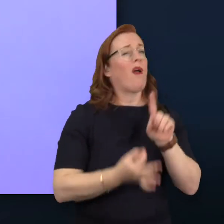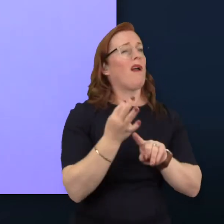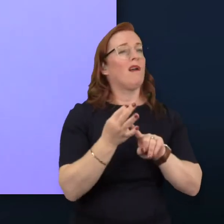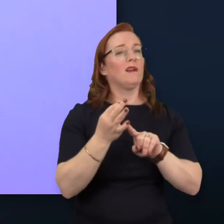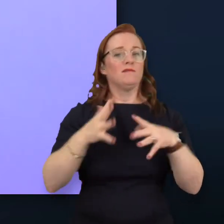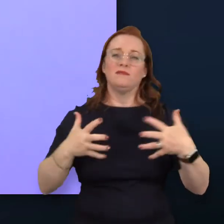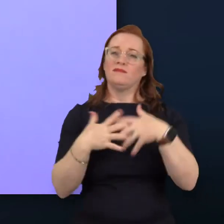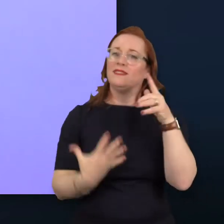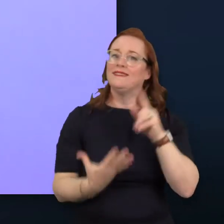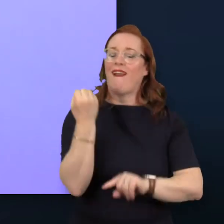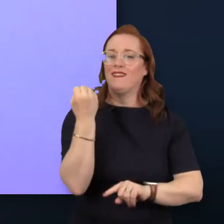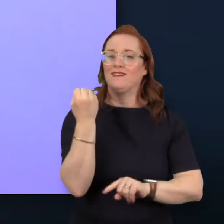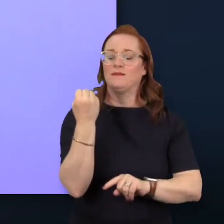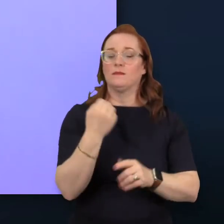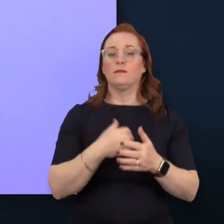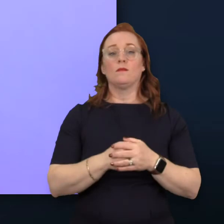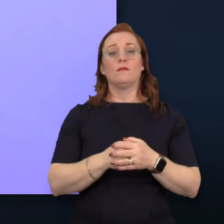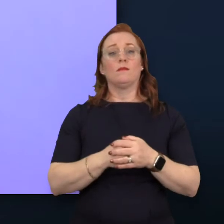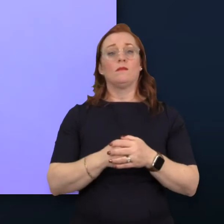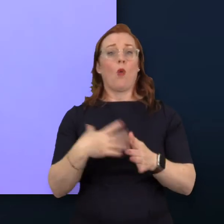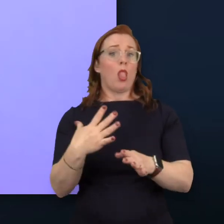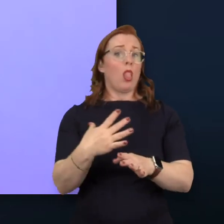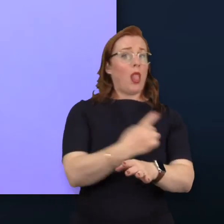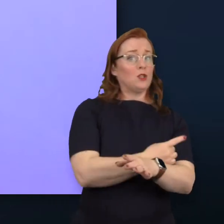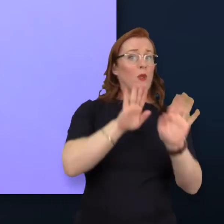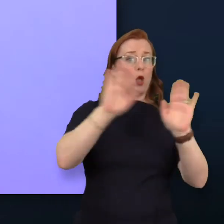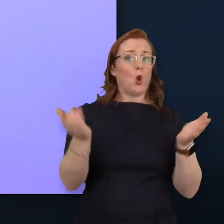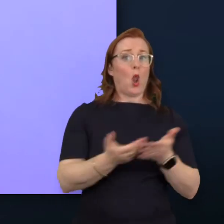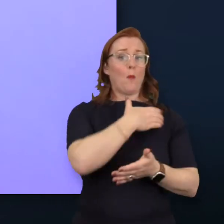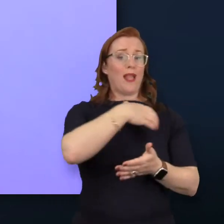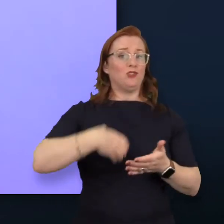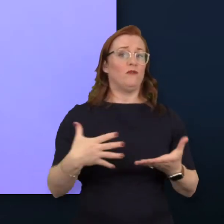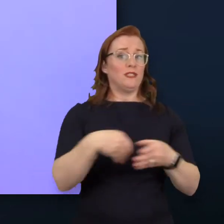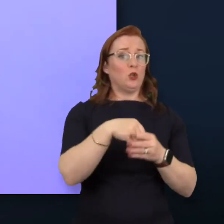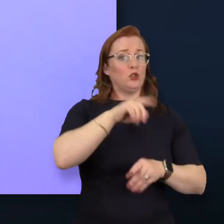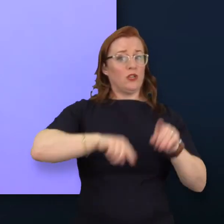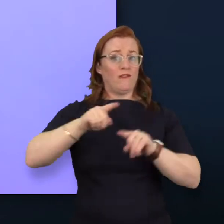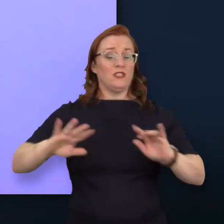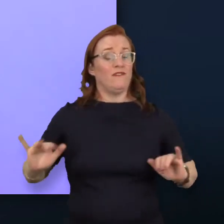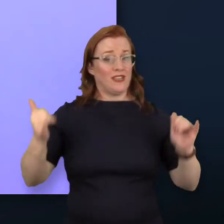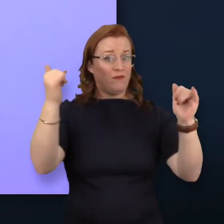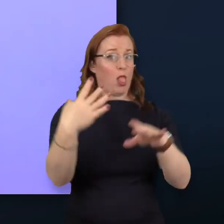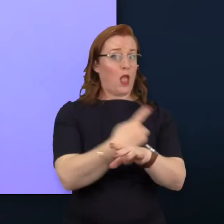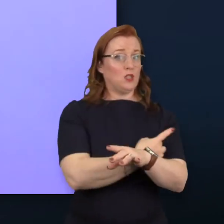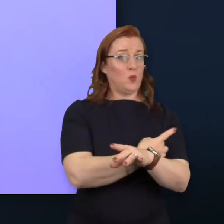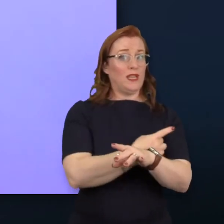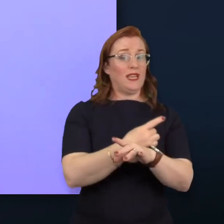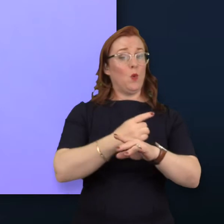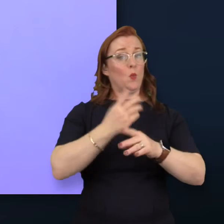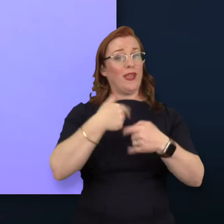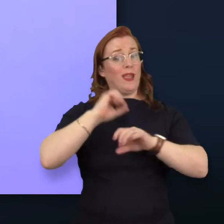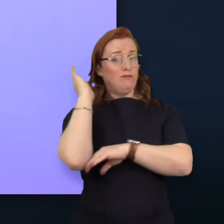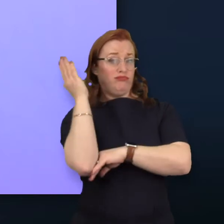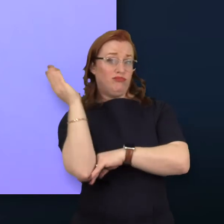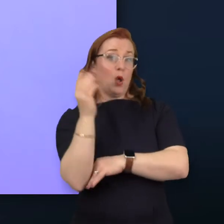A thousand people signed up for our talk at the Global Insurance Inclusion and Diversity Festival dive in last